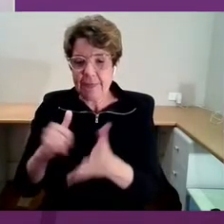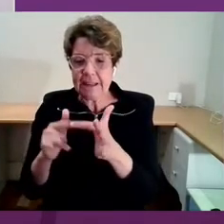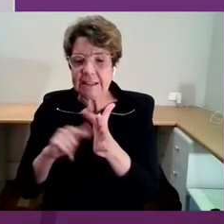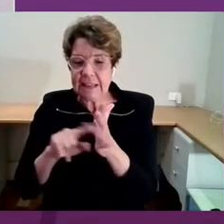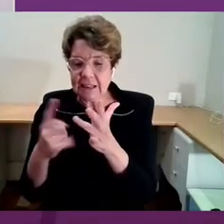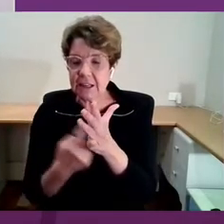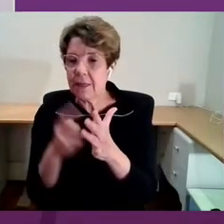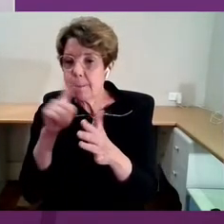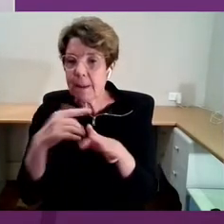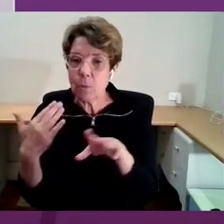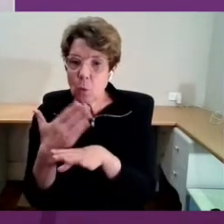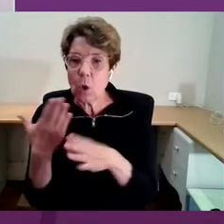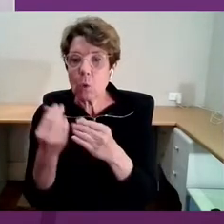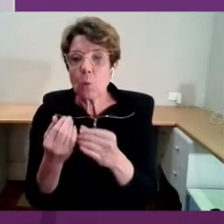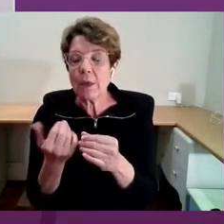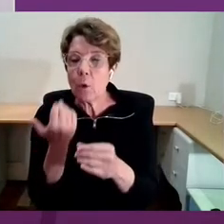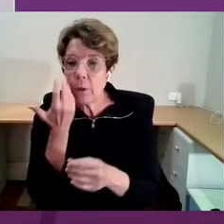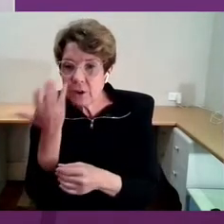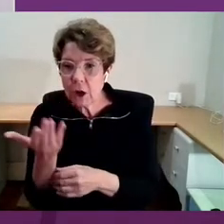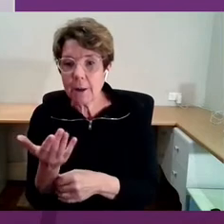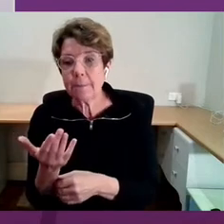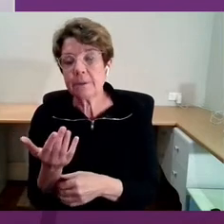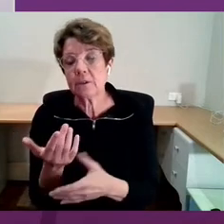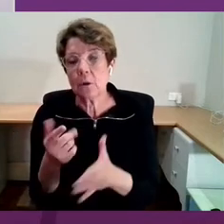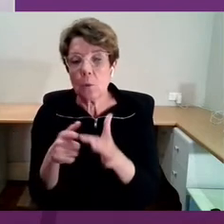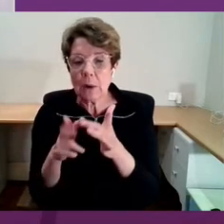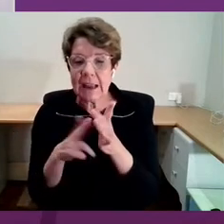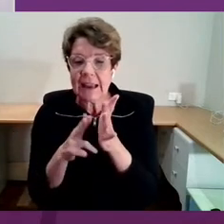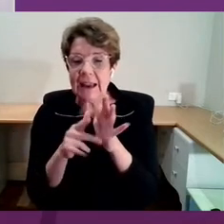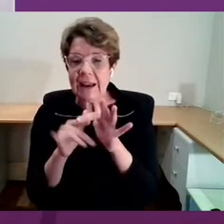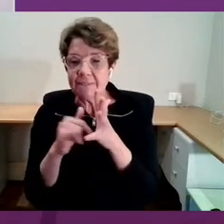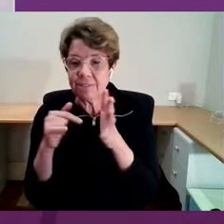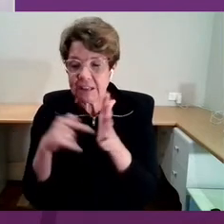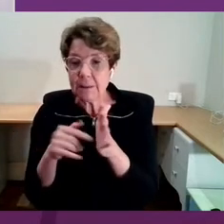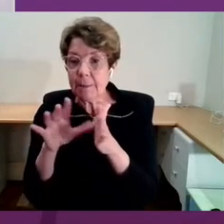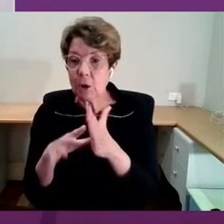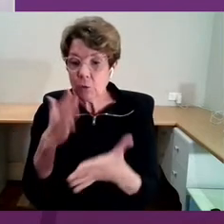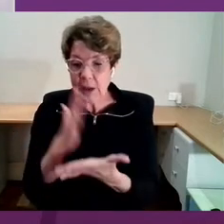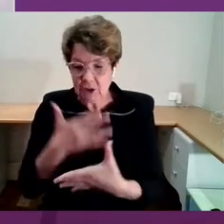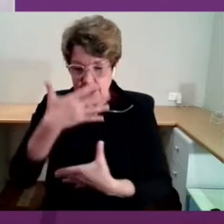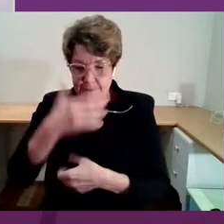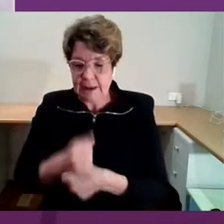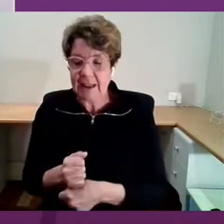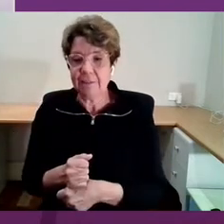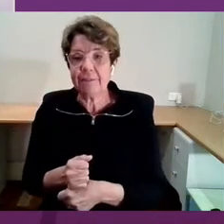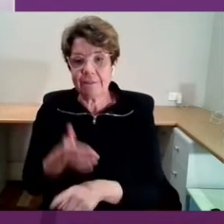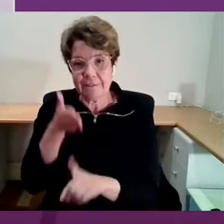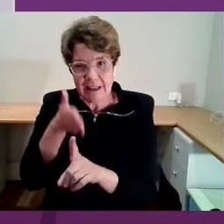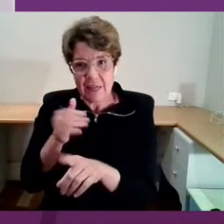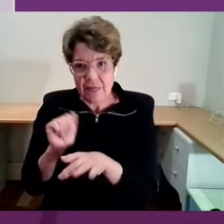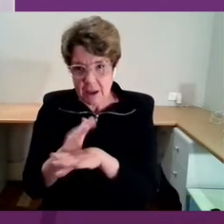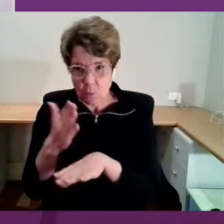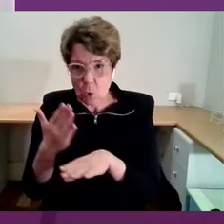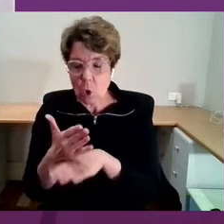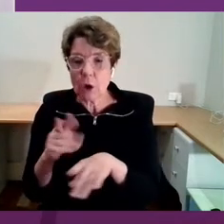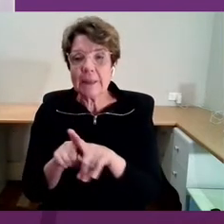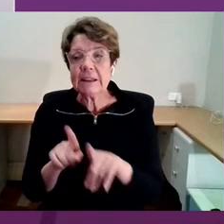with day in, day out. We invest in because we believe passionately in the work they do. And the minister has mentioned it.